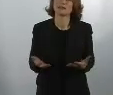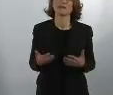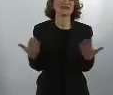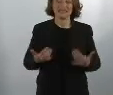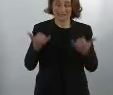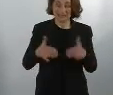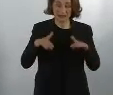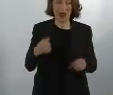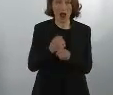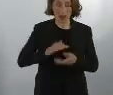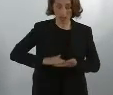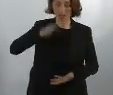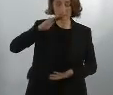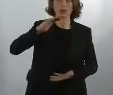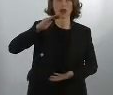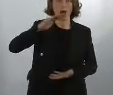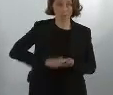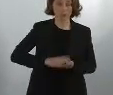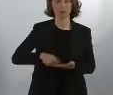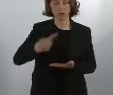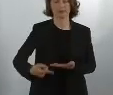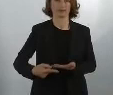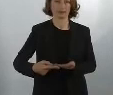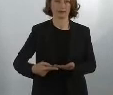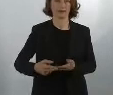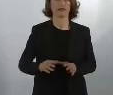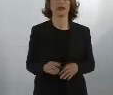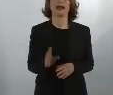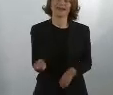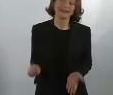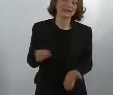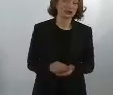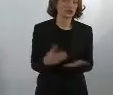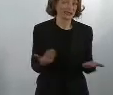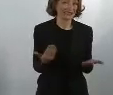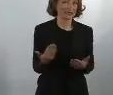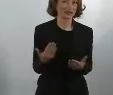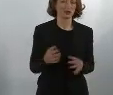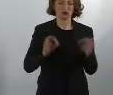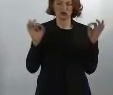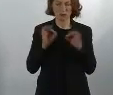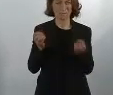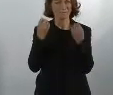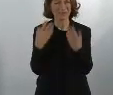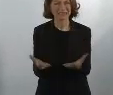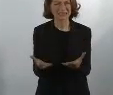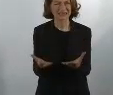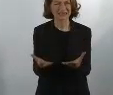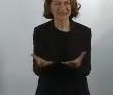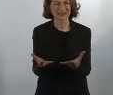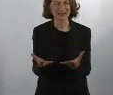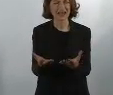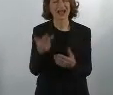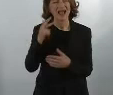Well, I am in favor of concluding the work that we have been doing, or that we are doing at the moment. And